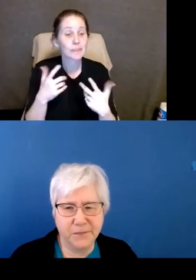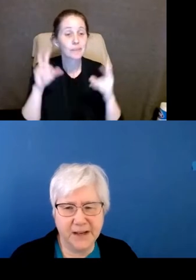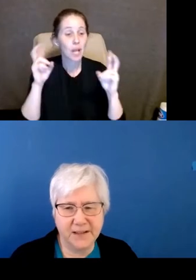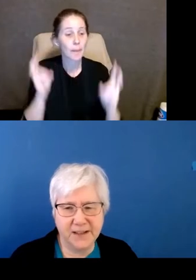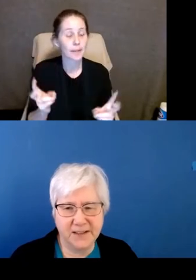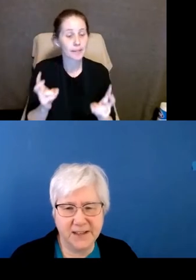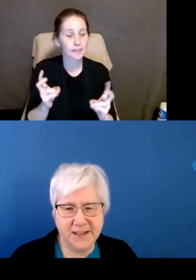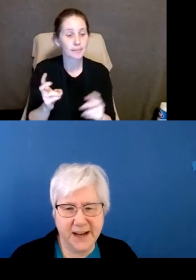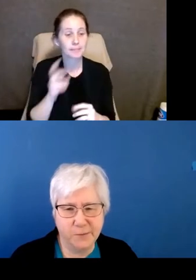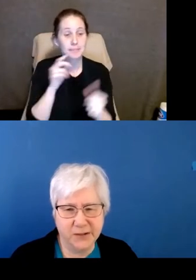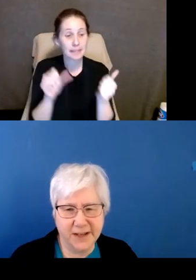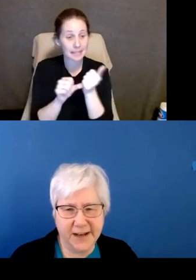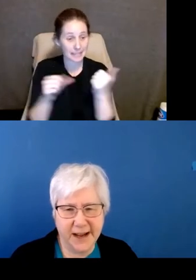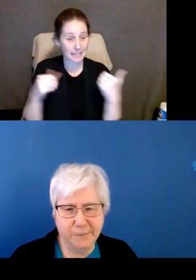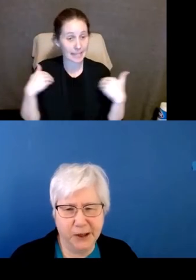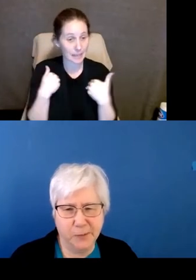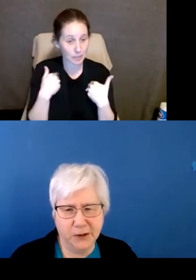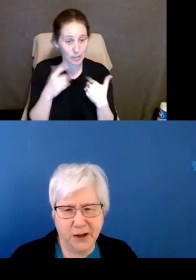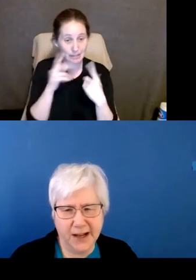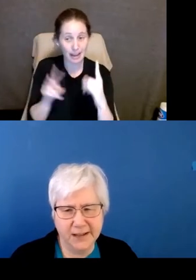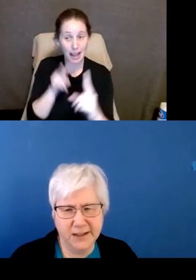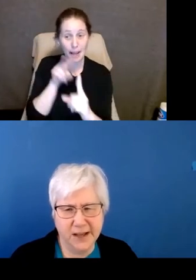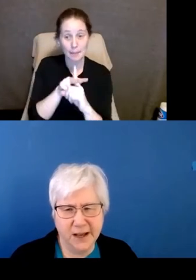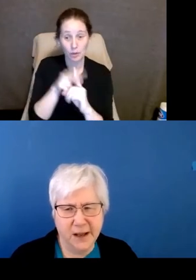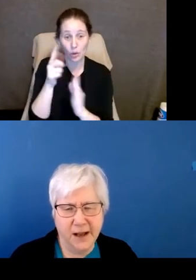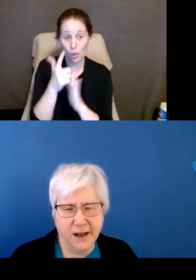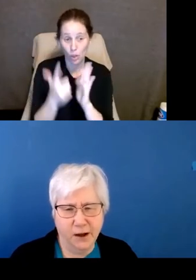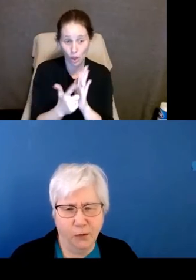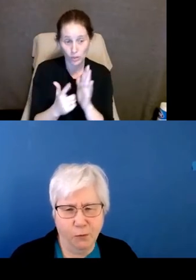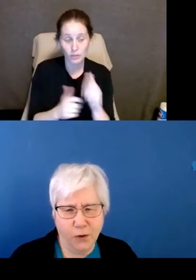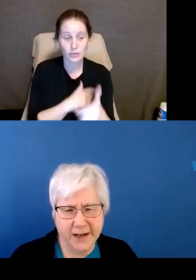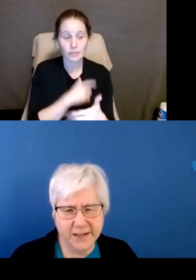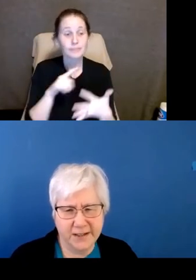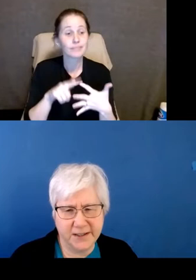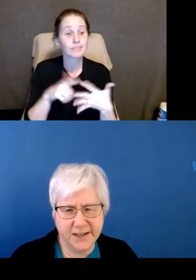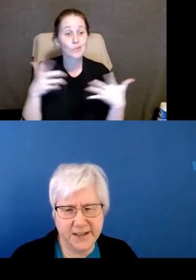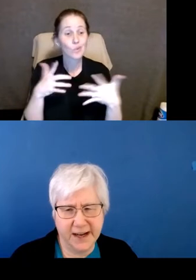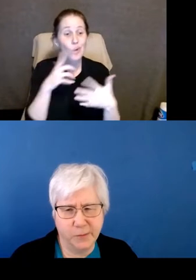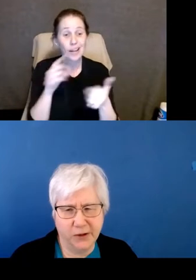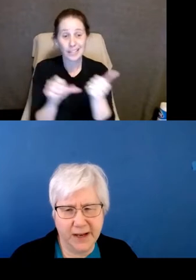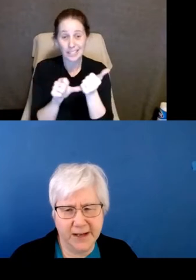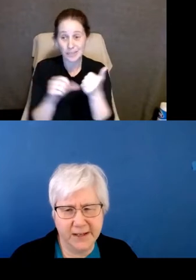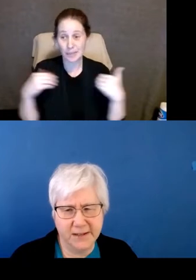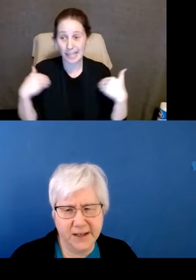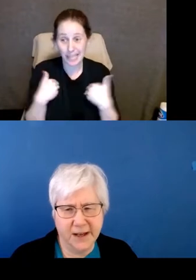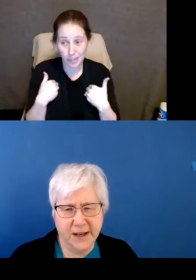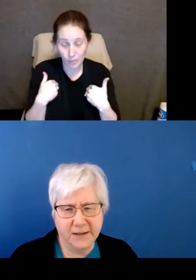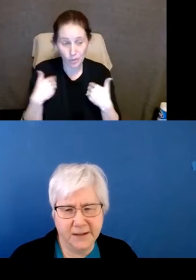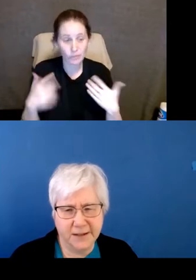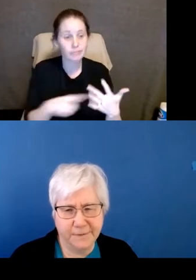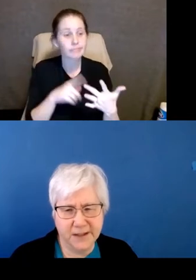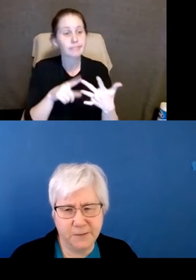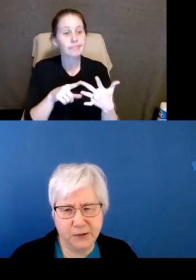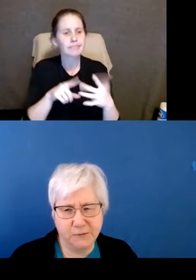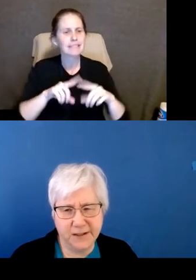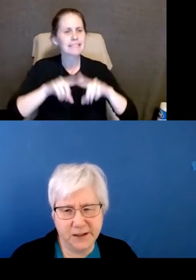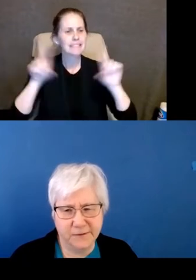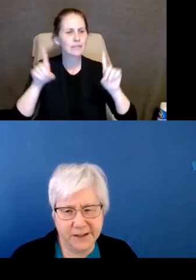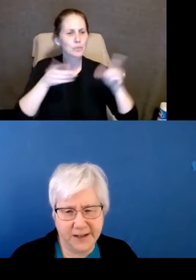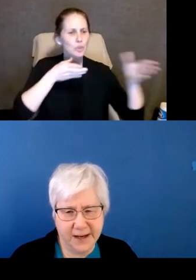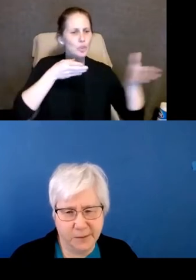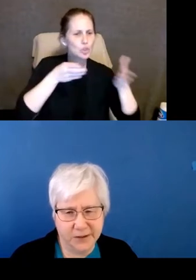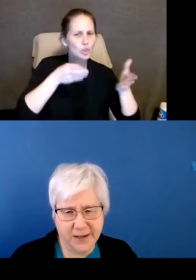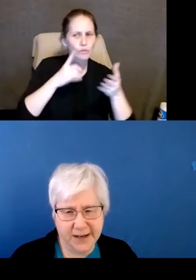about, assistance animals and applicable laws, what an assistance animal is, the difference between